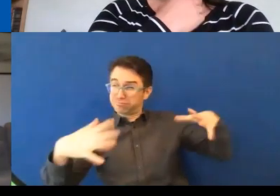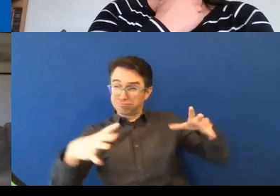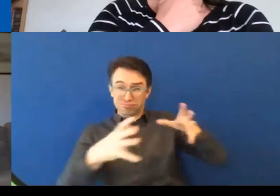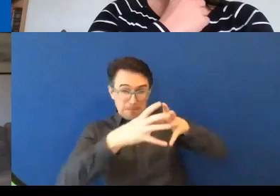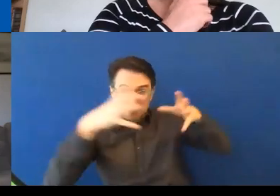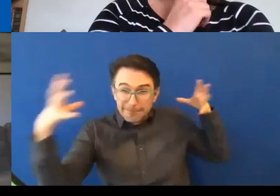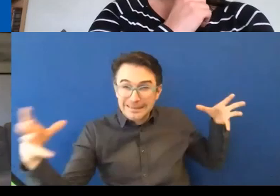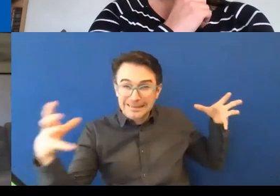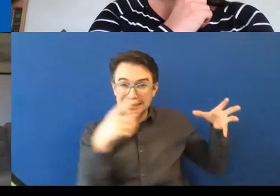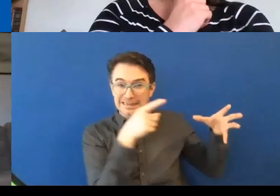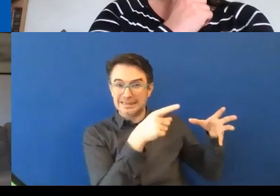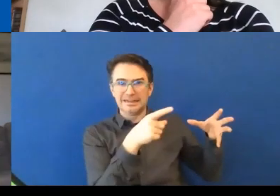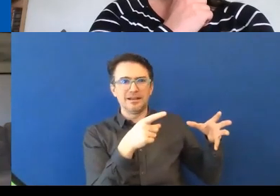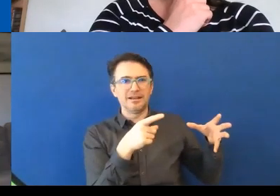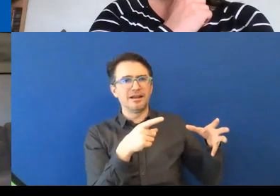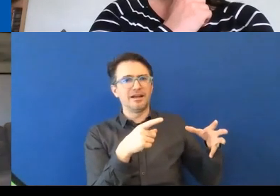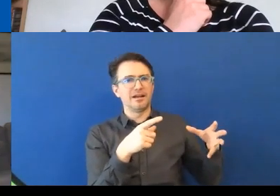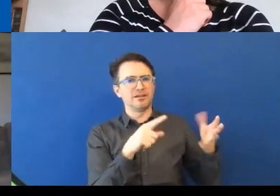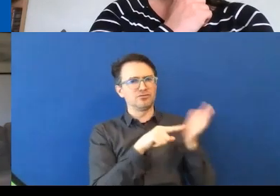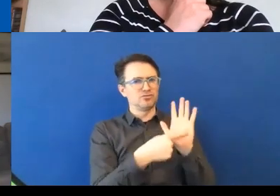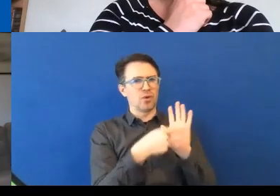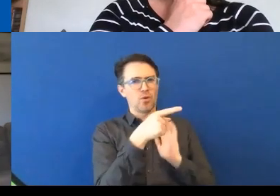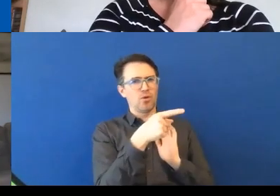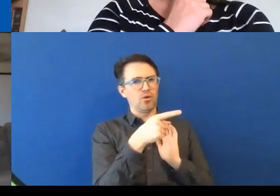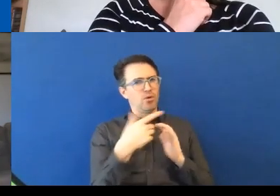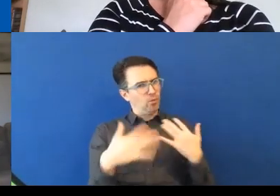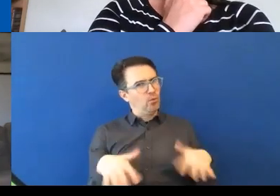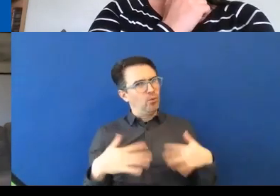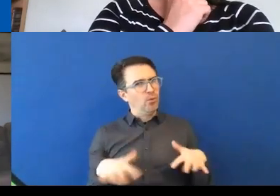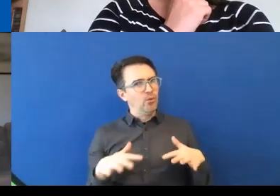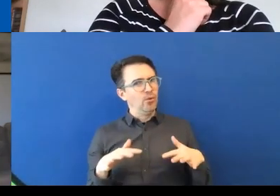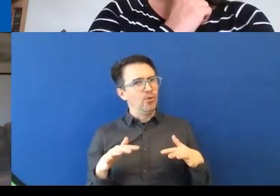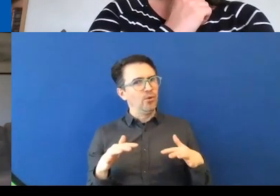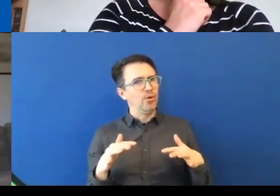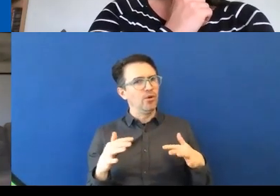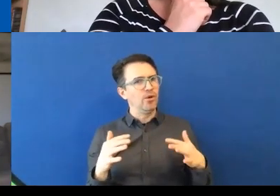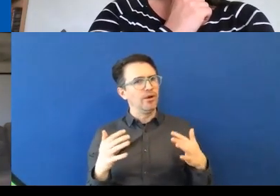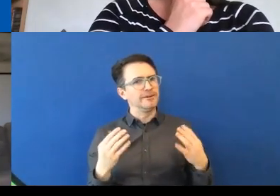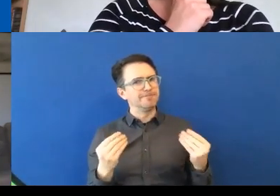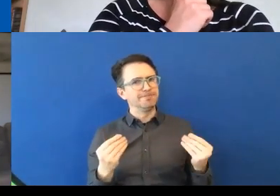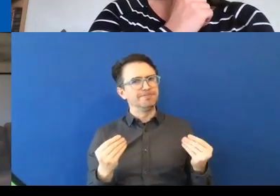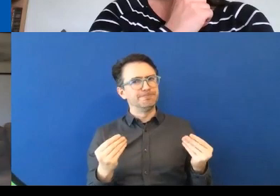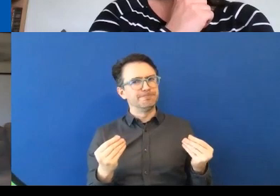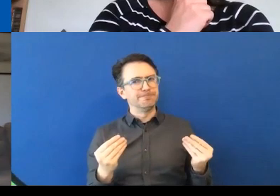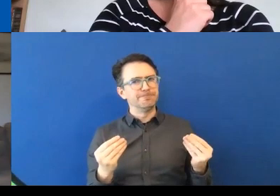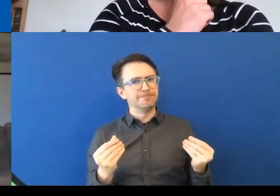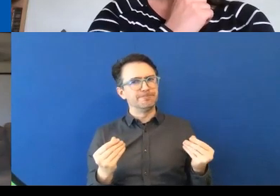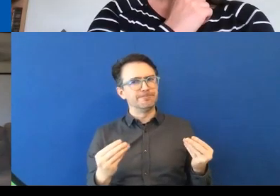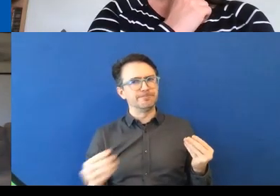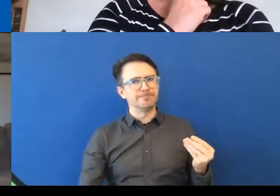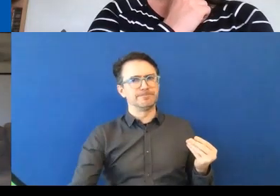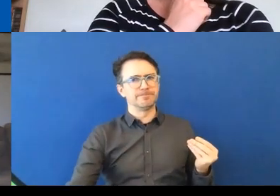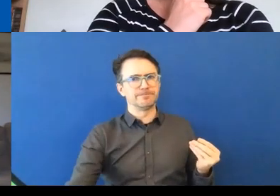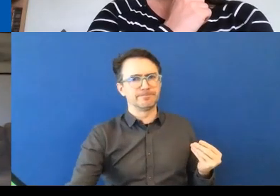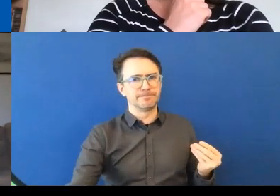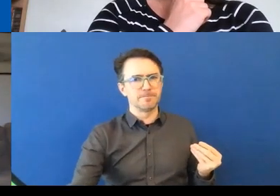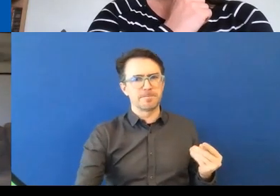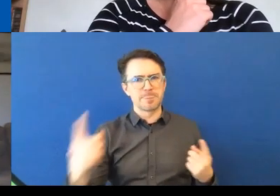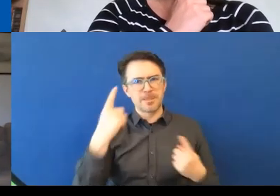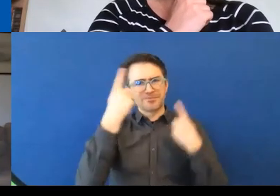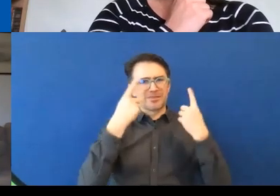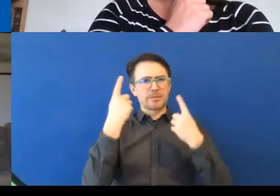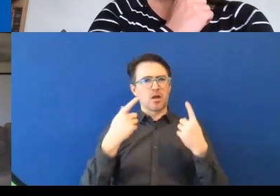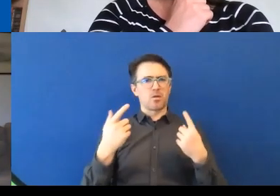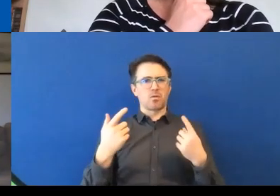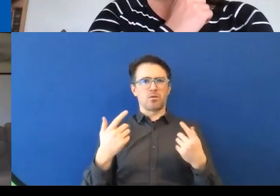found in racial equity work in businesses is that if you want to include, if you want to increase the number of